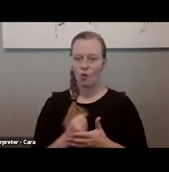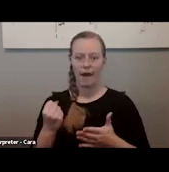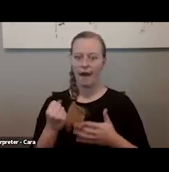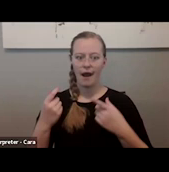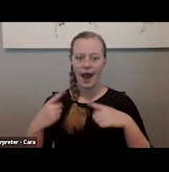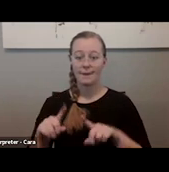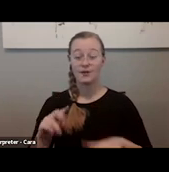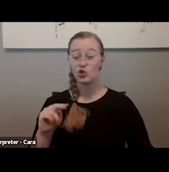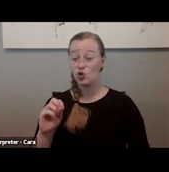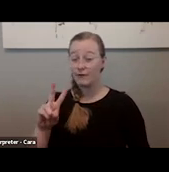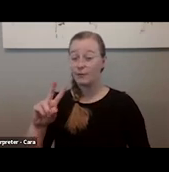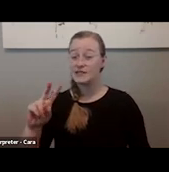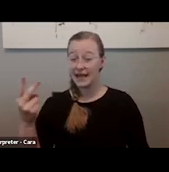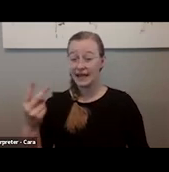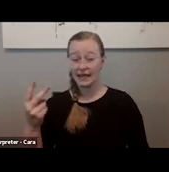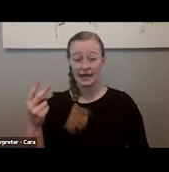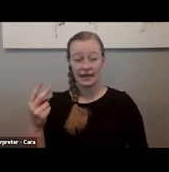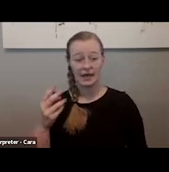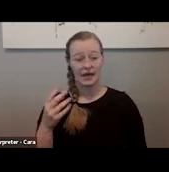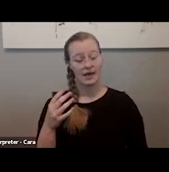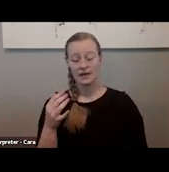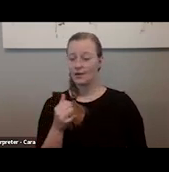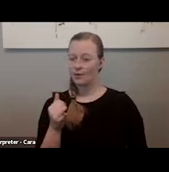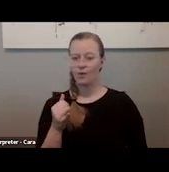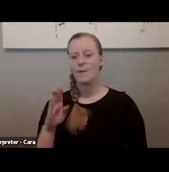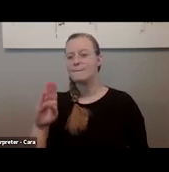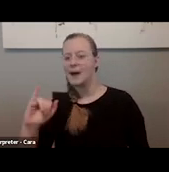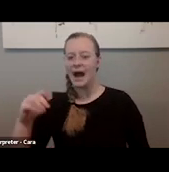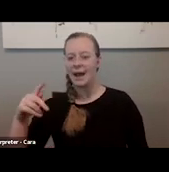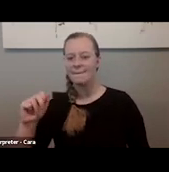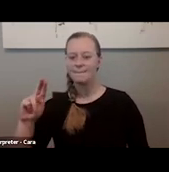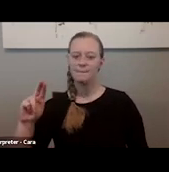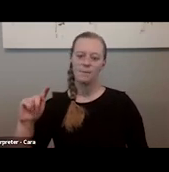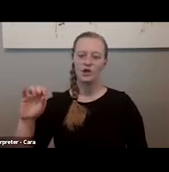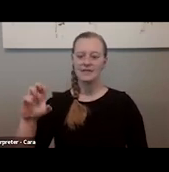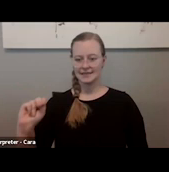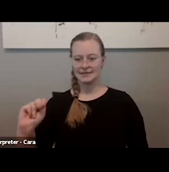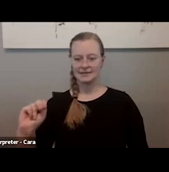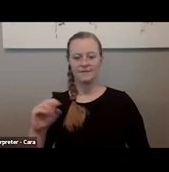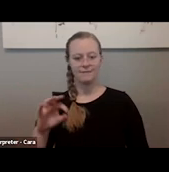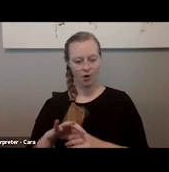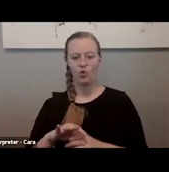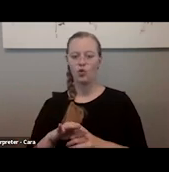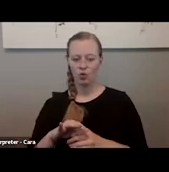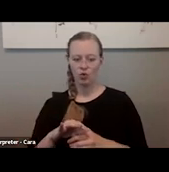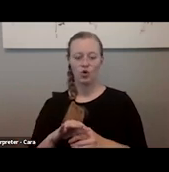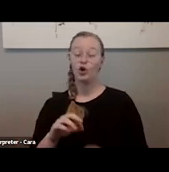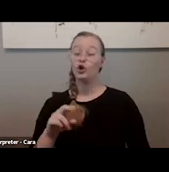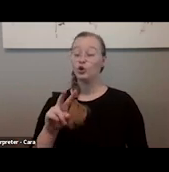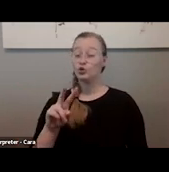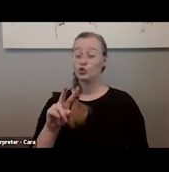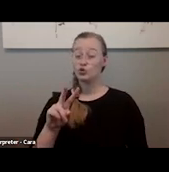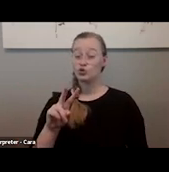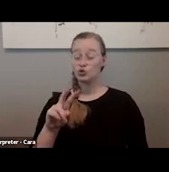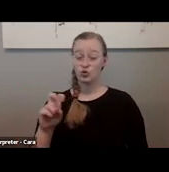November 2nd, and it was a real bipartisan vote in support of the arts and humanities, with 292